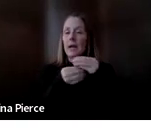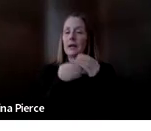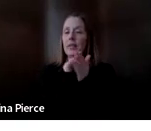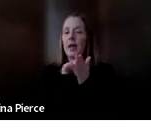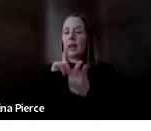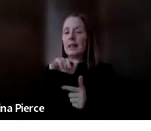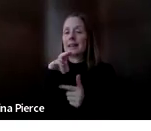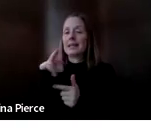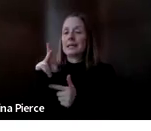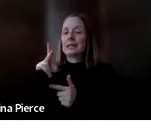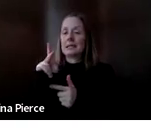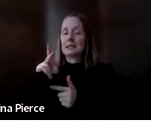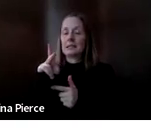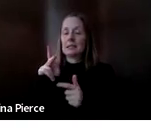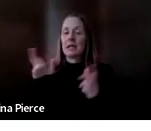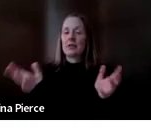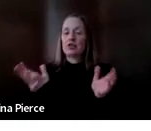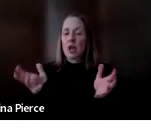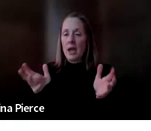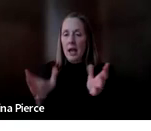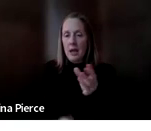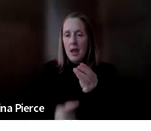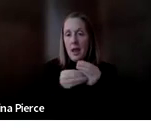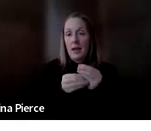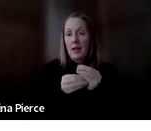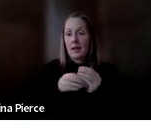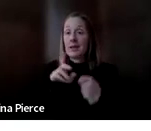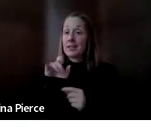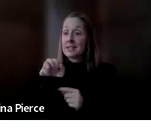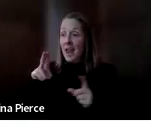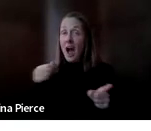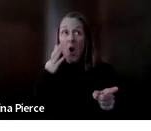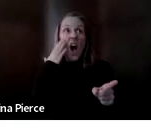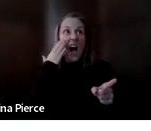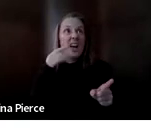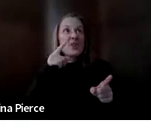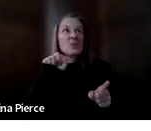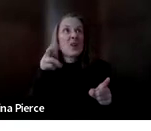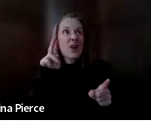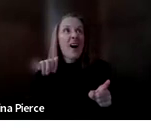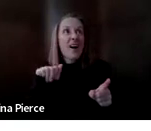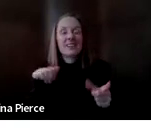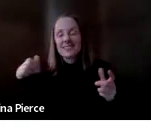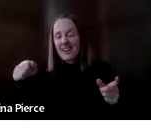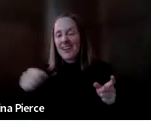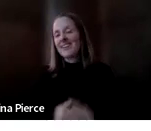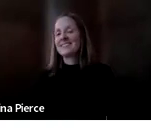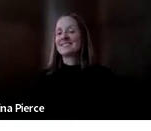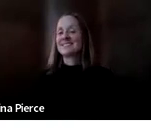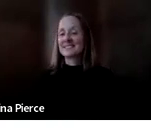Yeah. Awesome. Thank you. And Deanna's like, I knew her. Yes. Awesome. She'll be so excited. That's awesome.